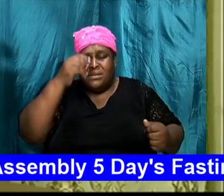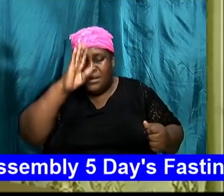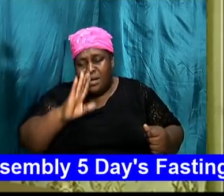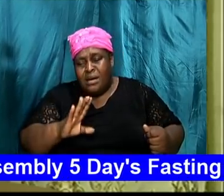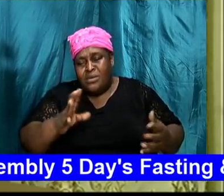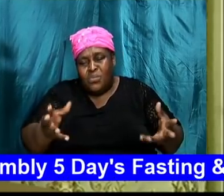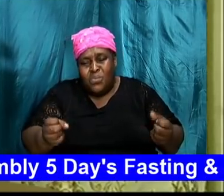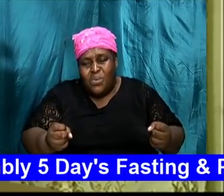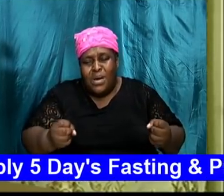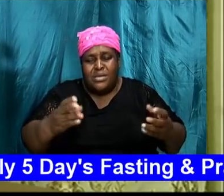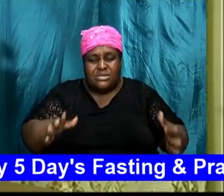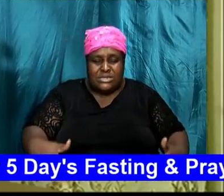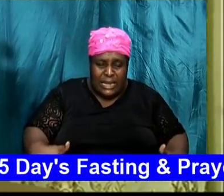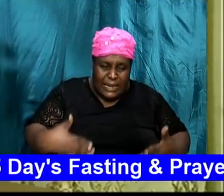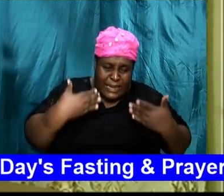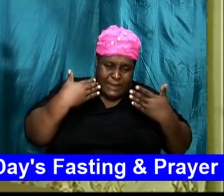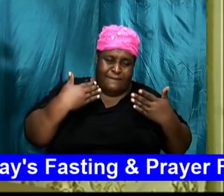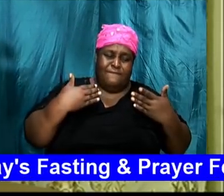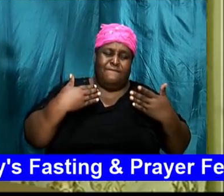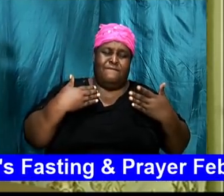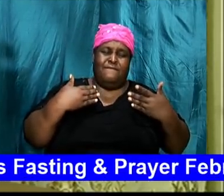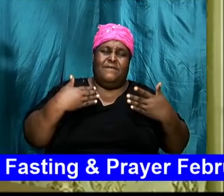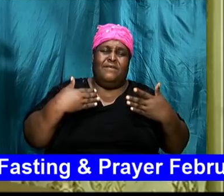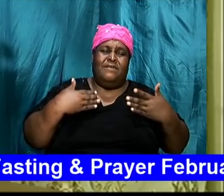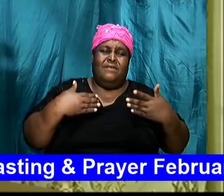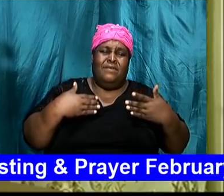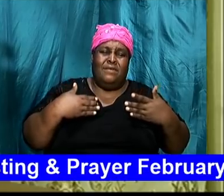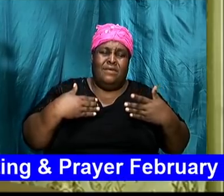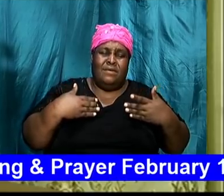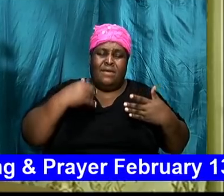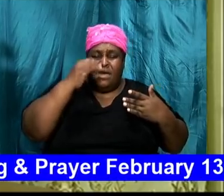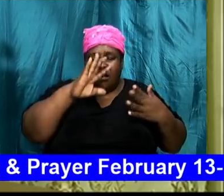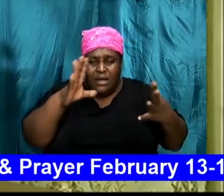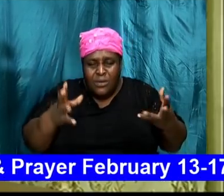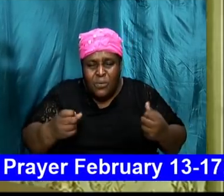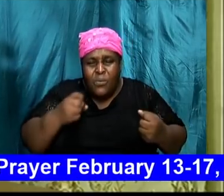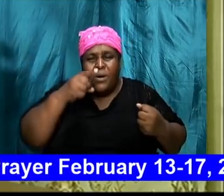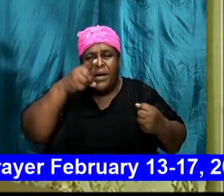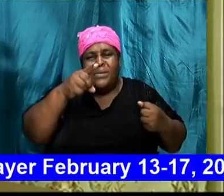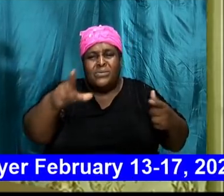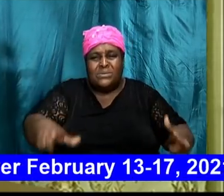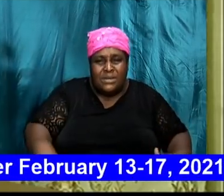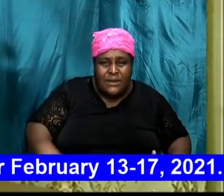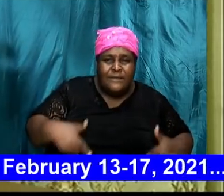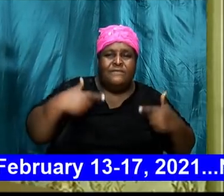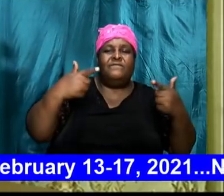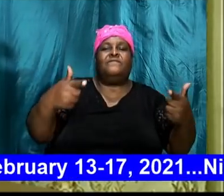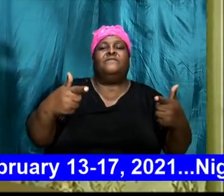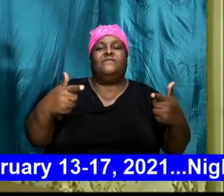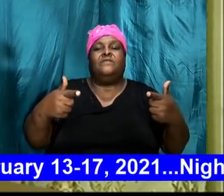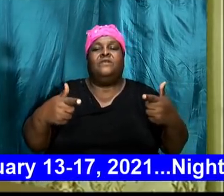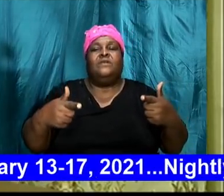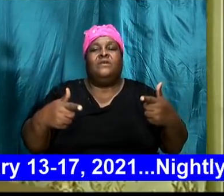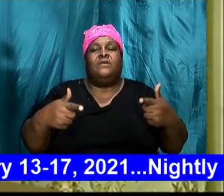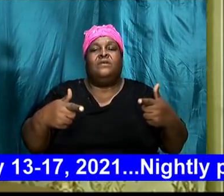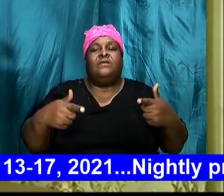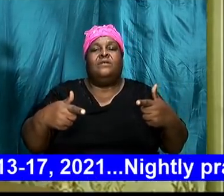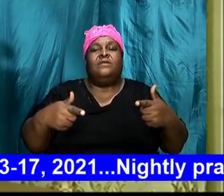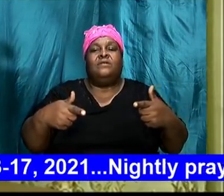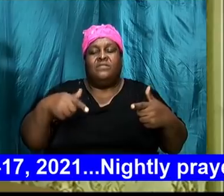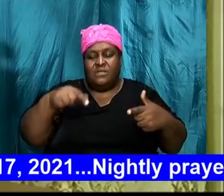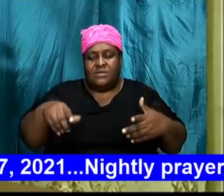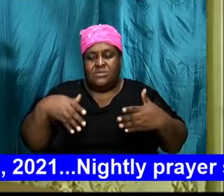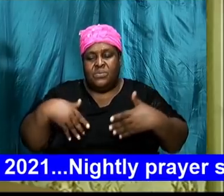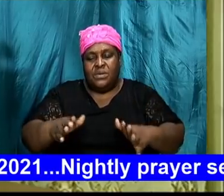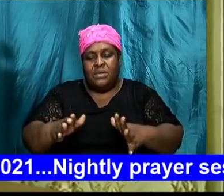but he would want you to traverse that road that he has designed for you a particular way and if you go outside